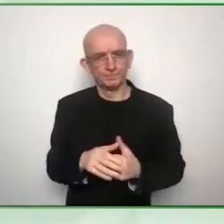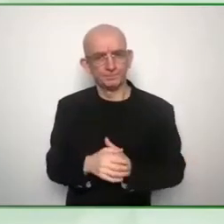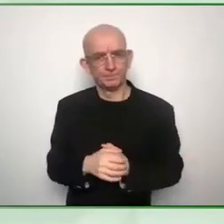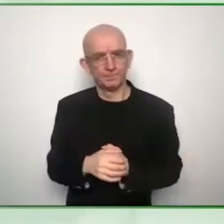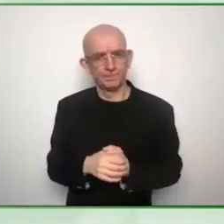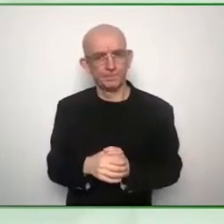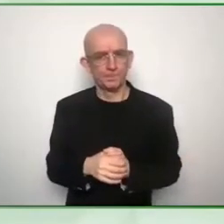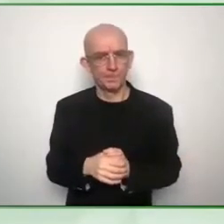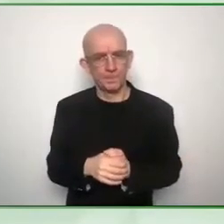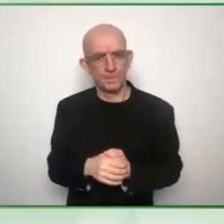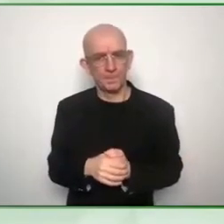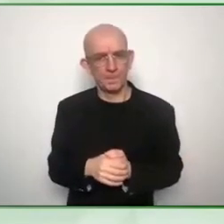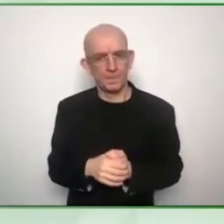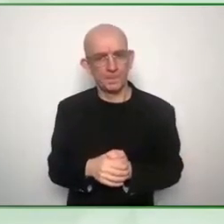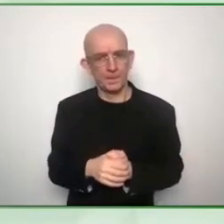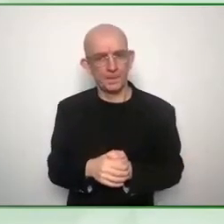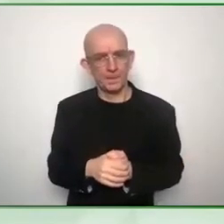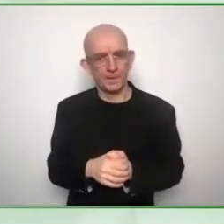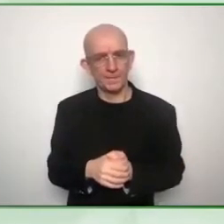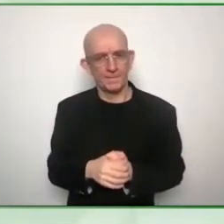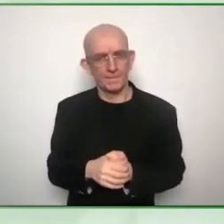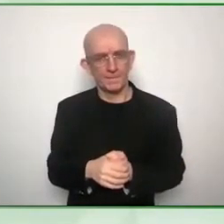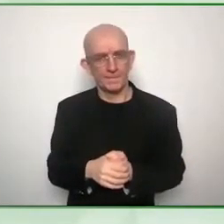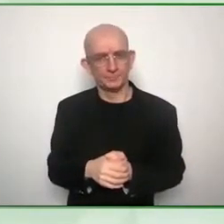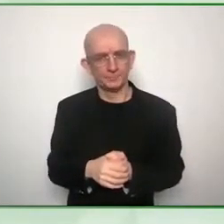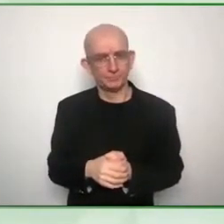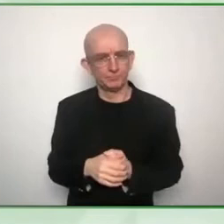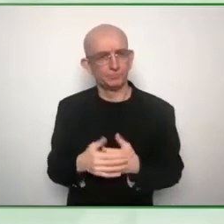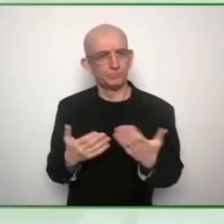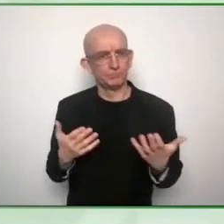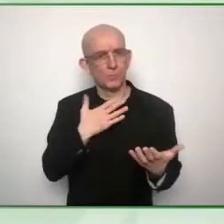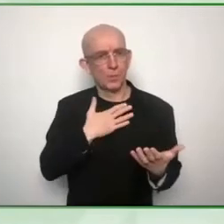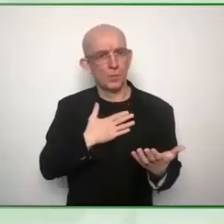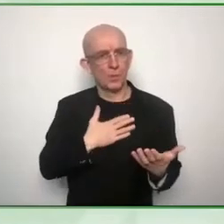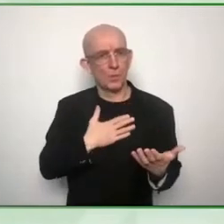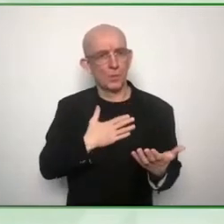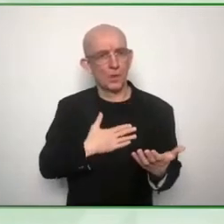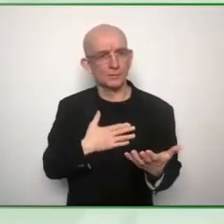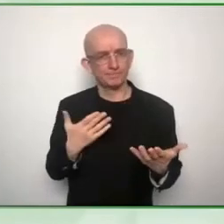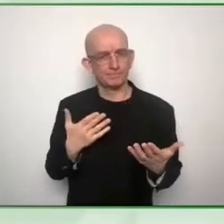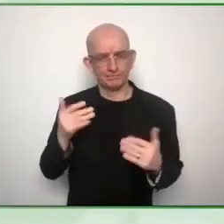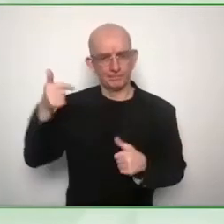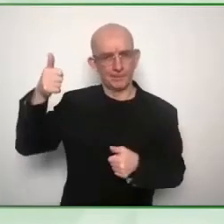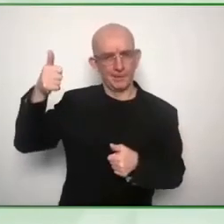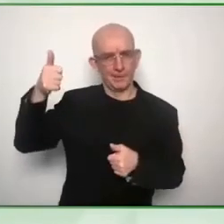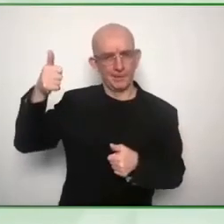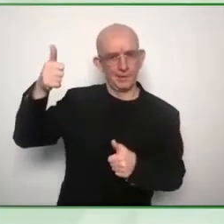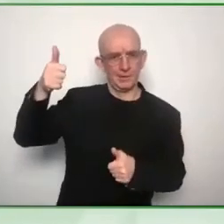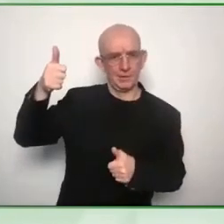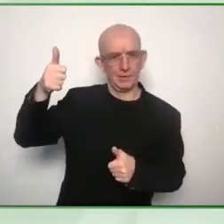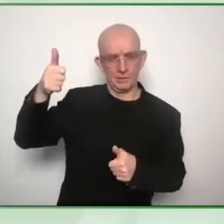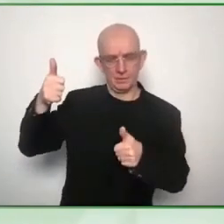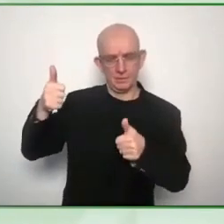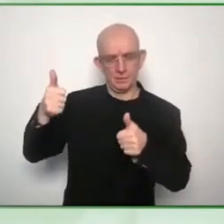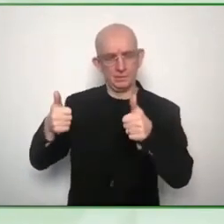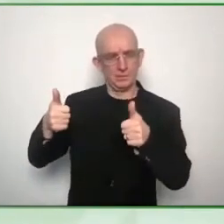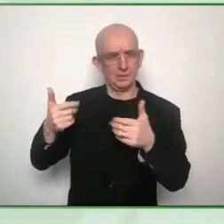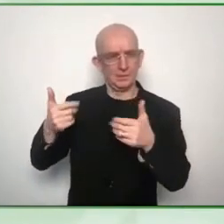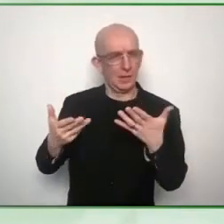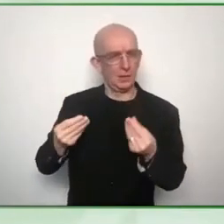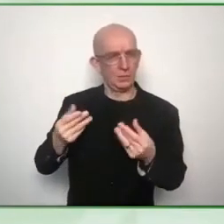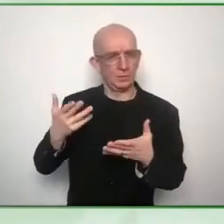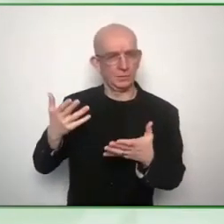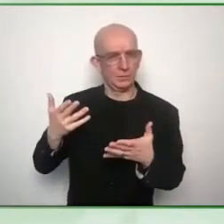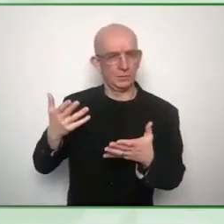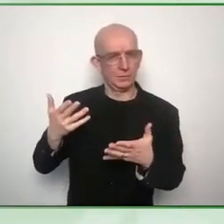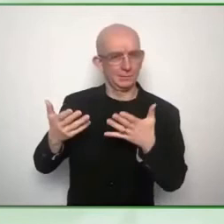what is the feedback from people perhaps who have not engaged very much with a web accessibility topic